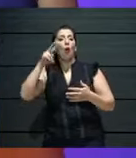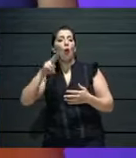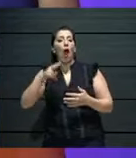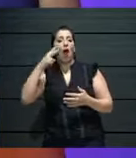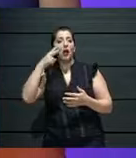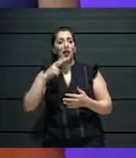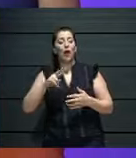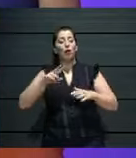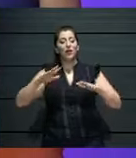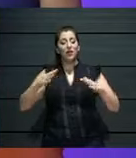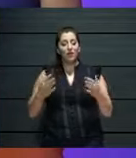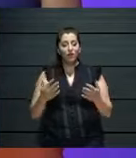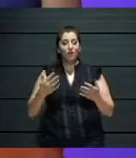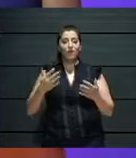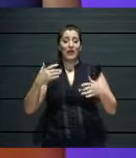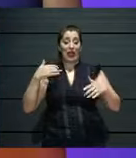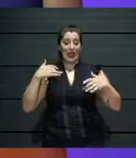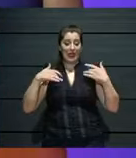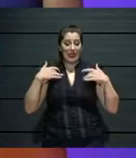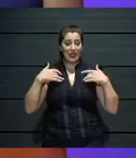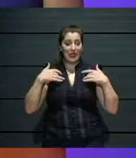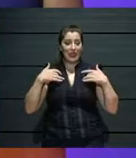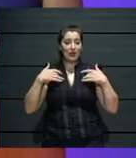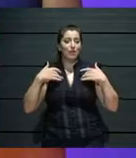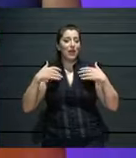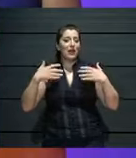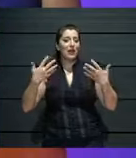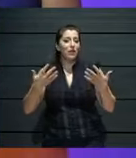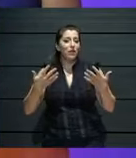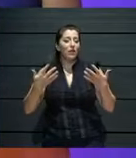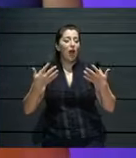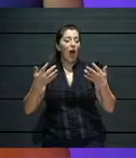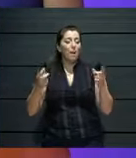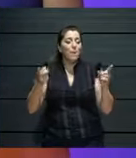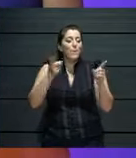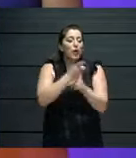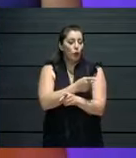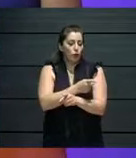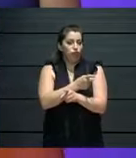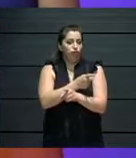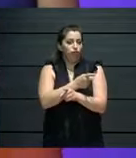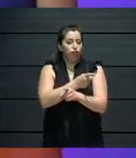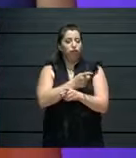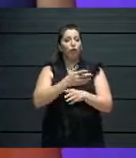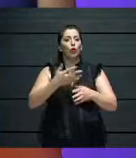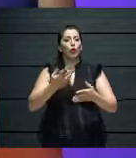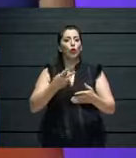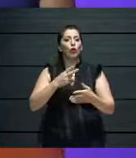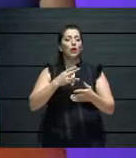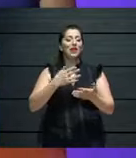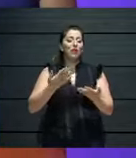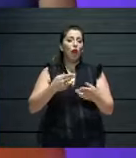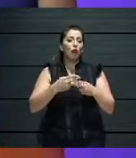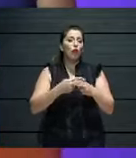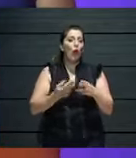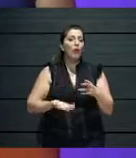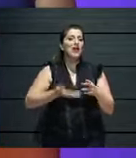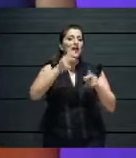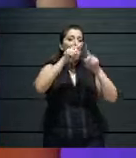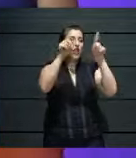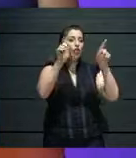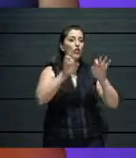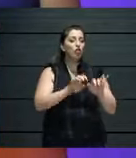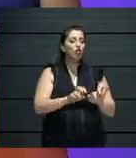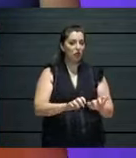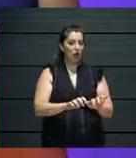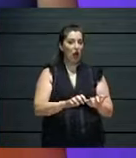shifts. Um, we spoke of innovative ways of outreach opportunities, um, and, uh, using digital and technological means to obviously